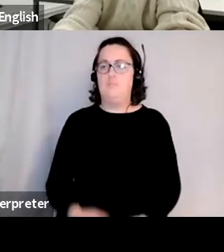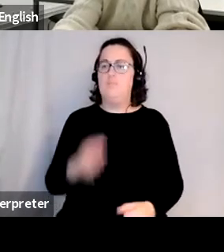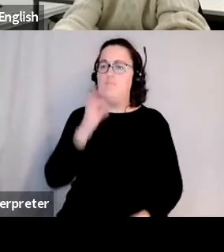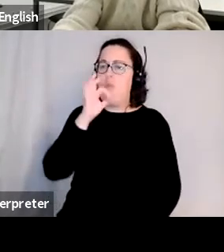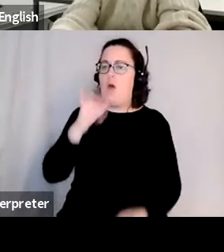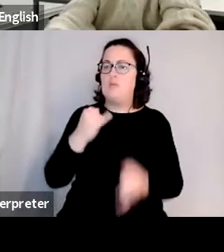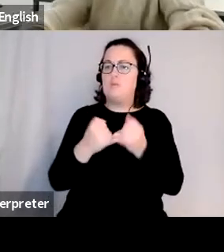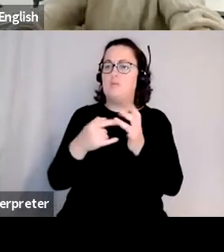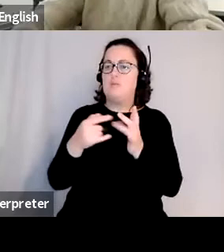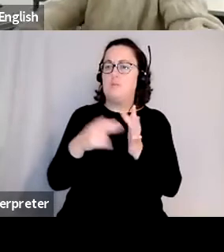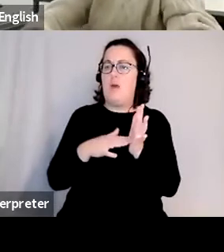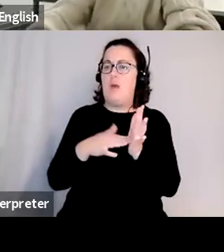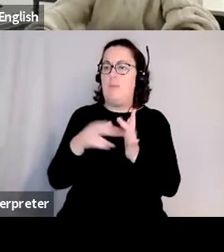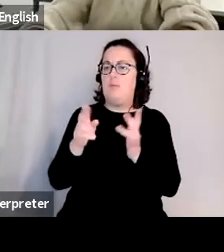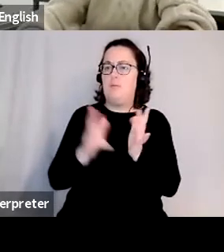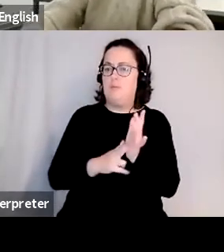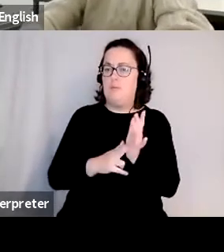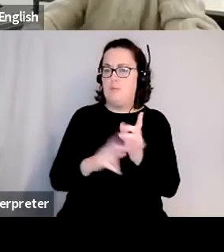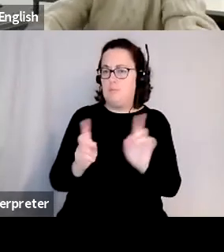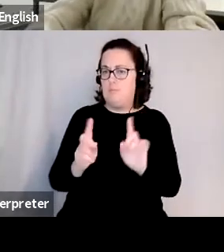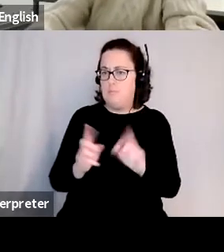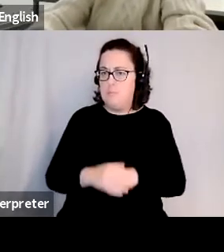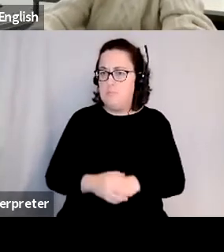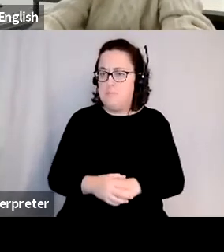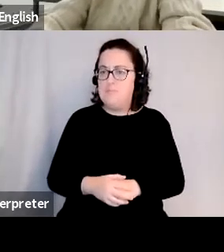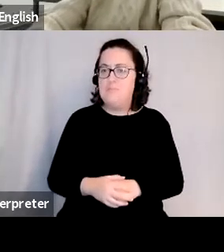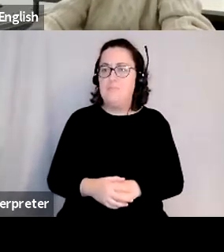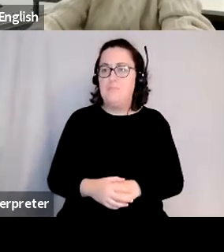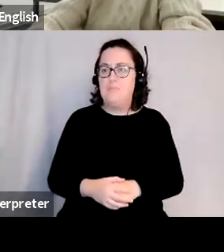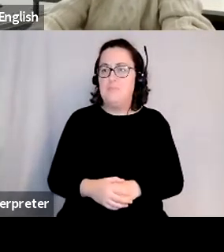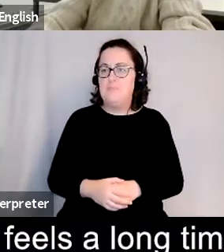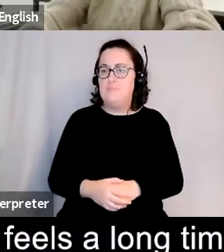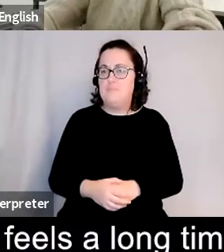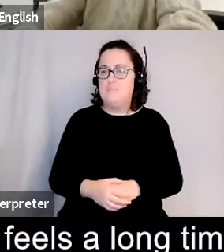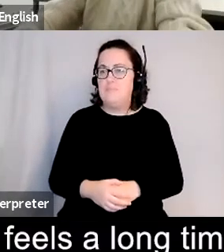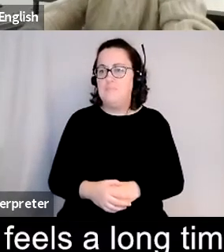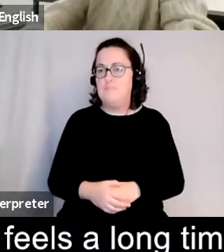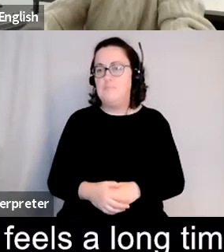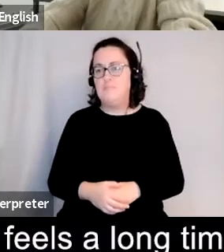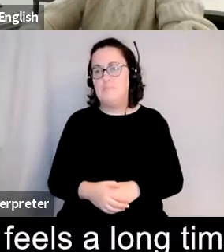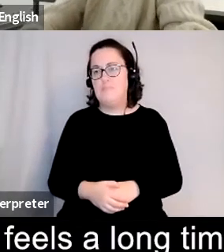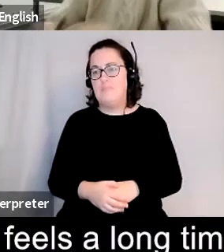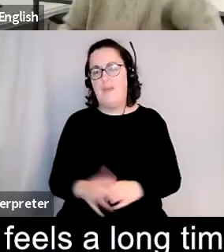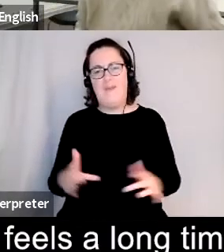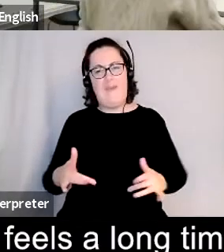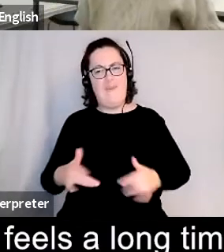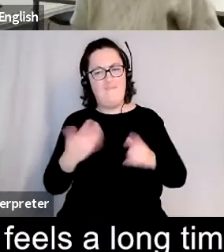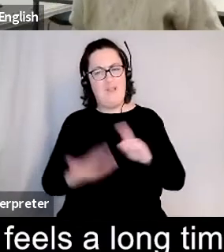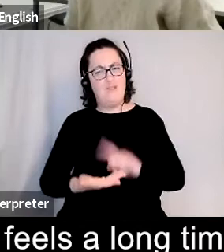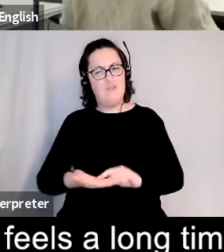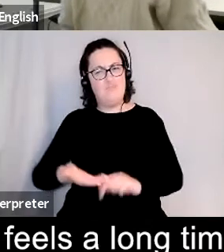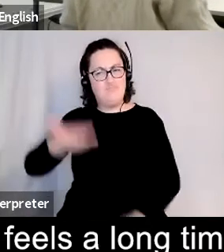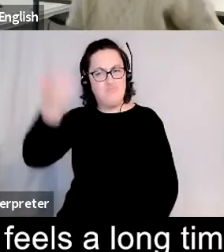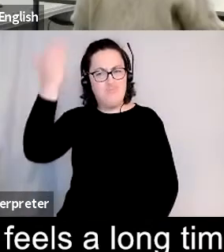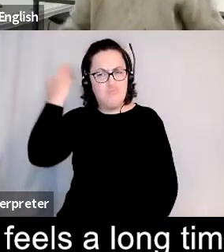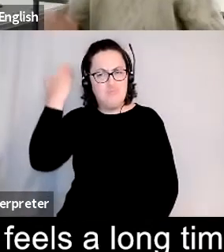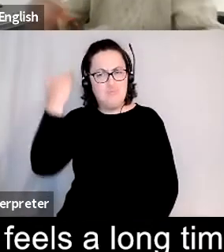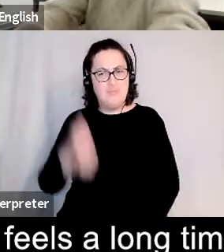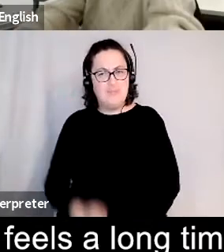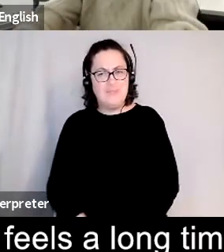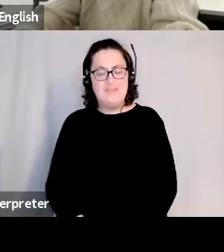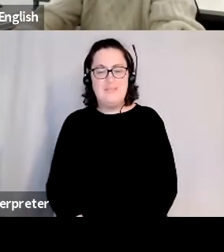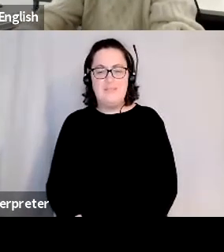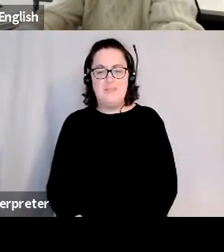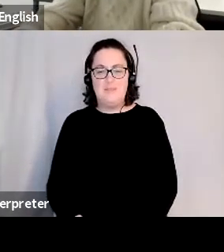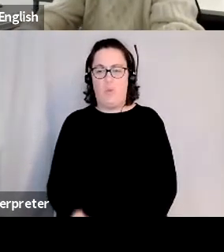how how how about you um uh it's funny it feels a long time ago uh i was saying earlier you know the